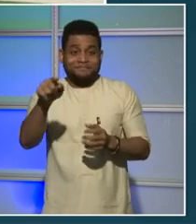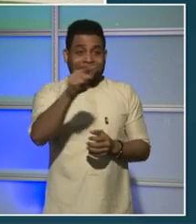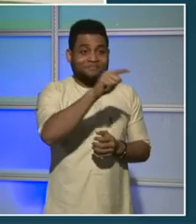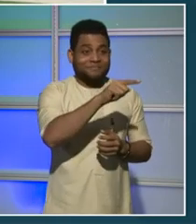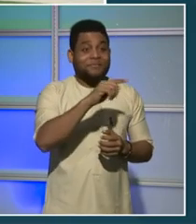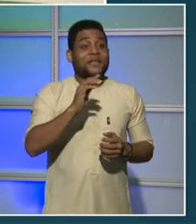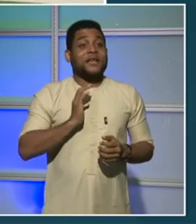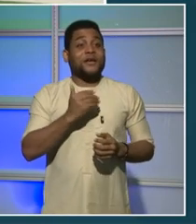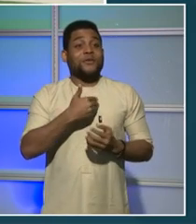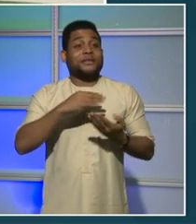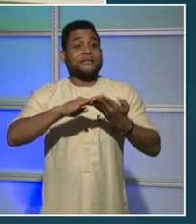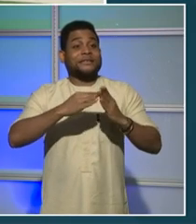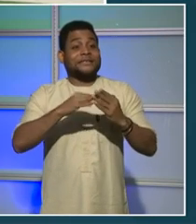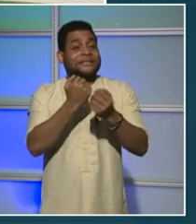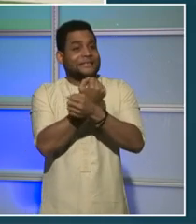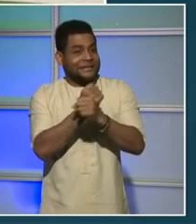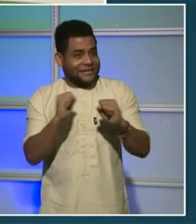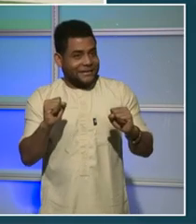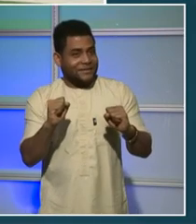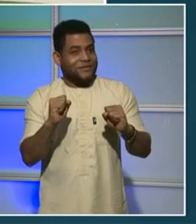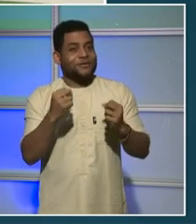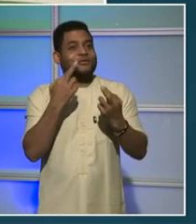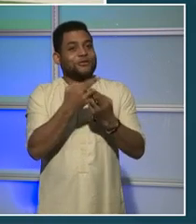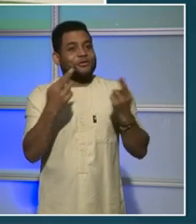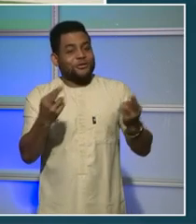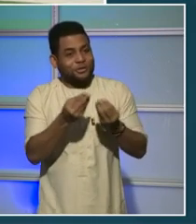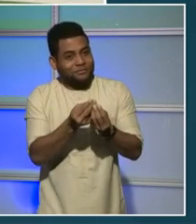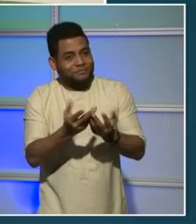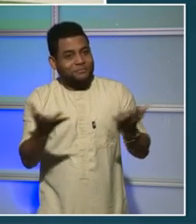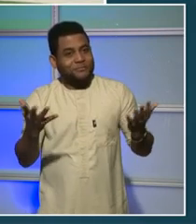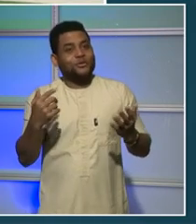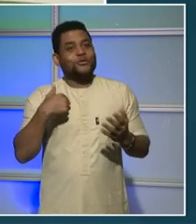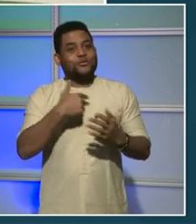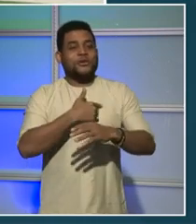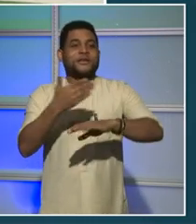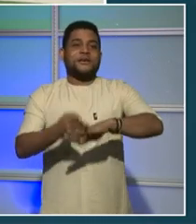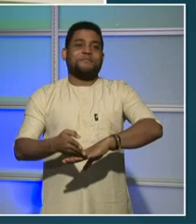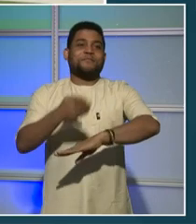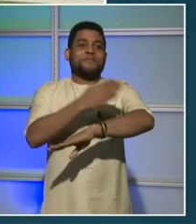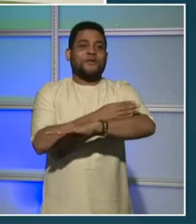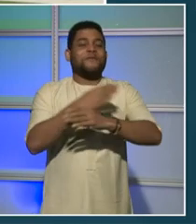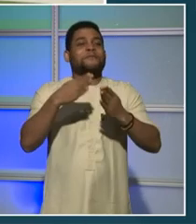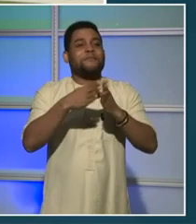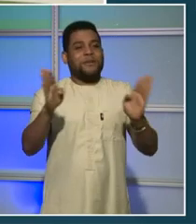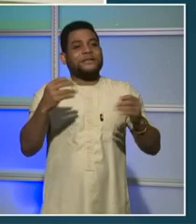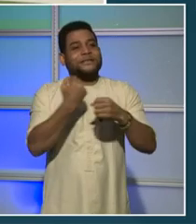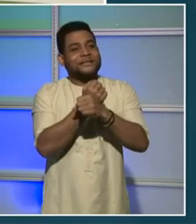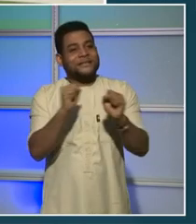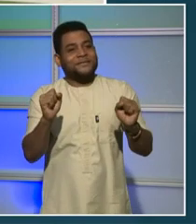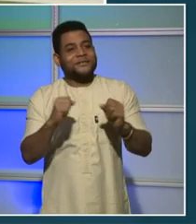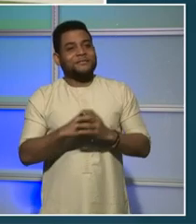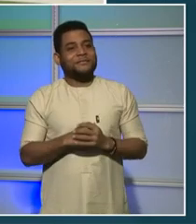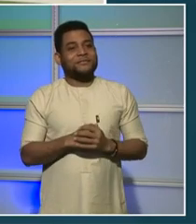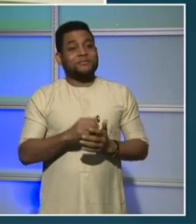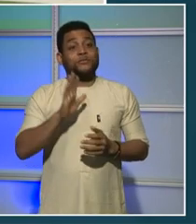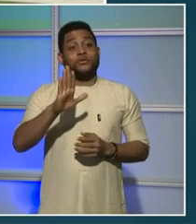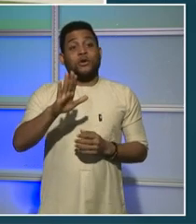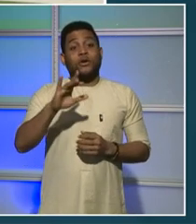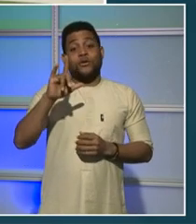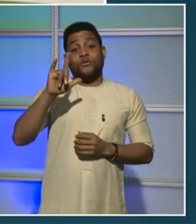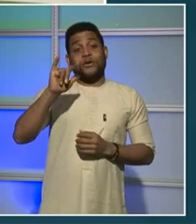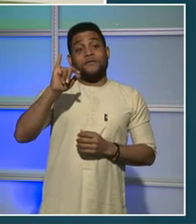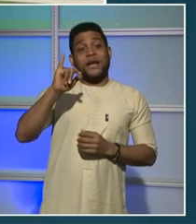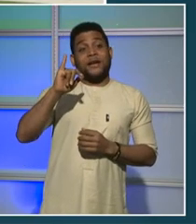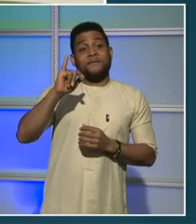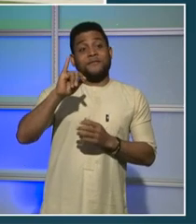resources in improving your public safety ecosystem. Your $25 investment will be used to sustain